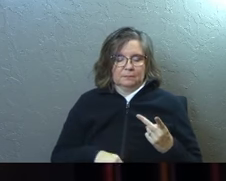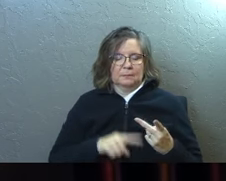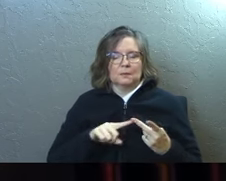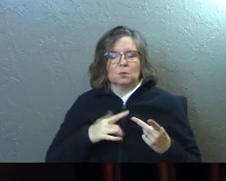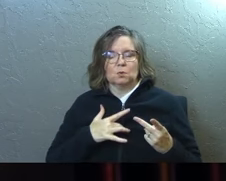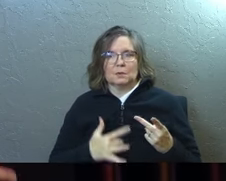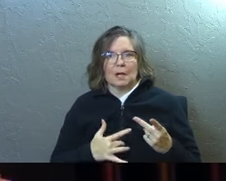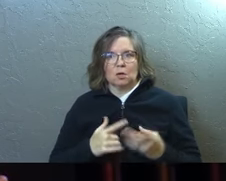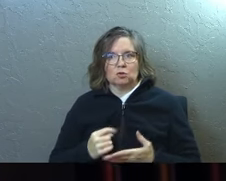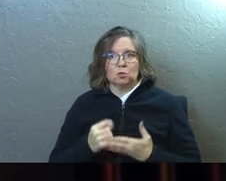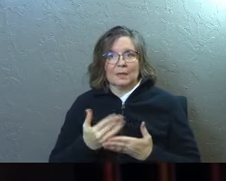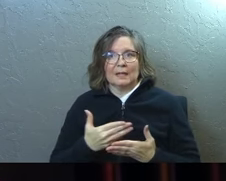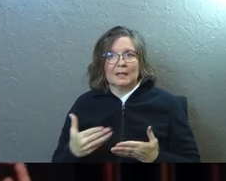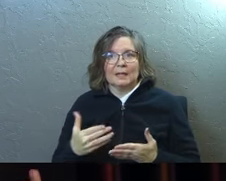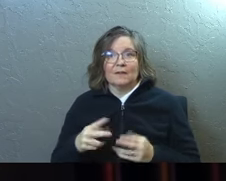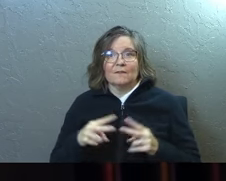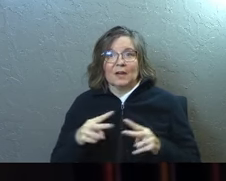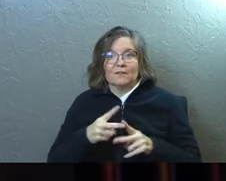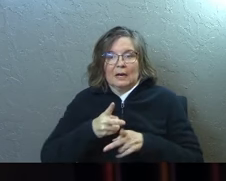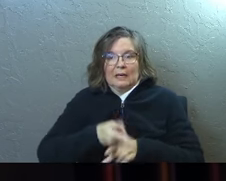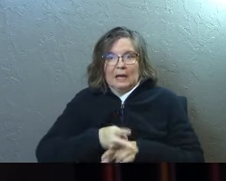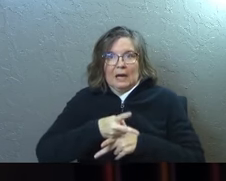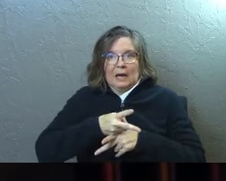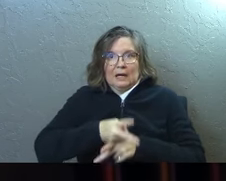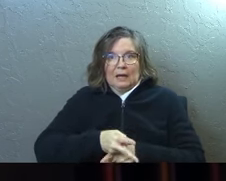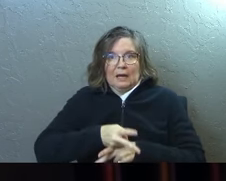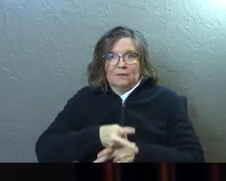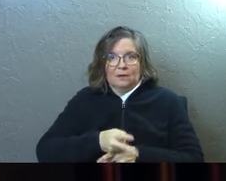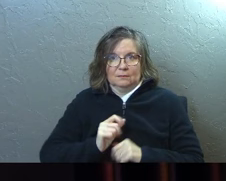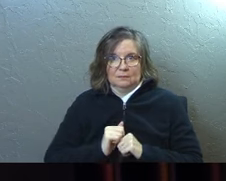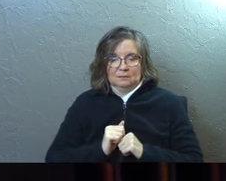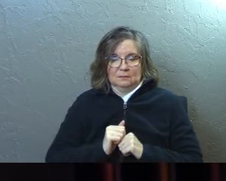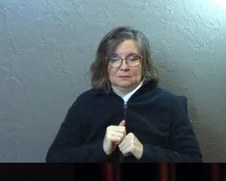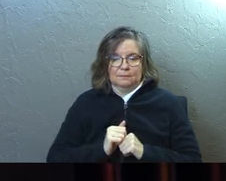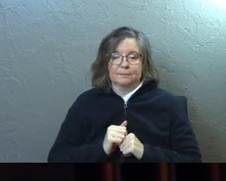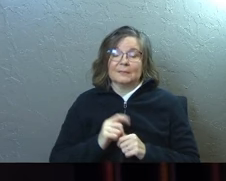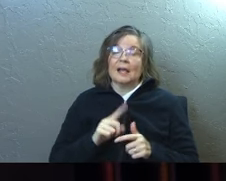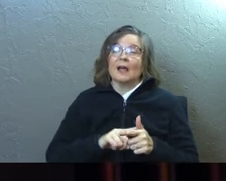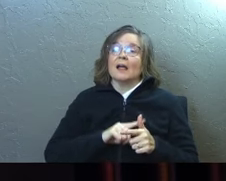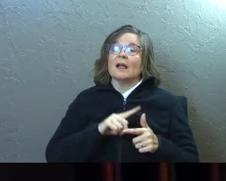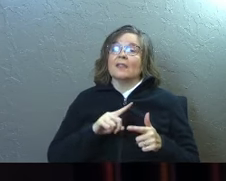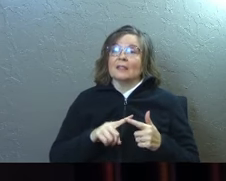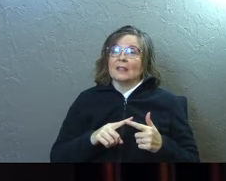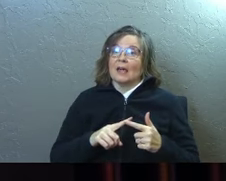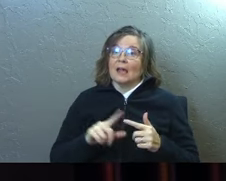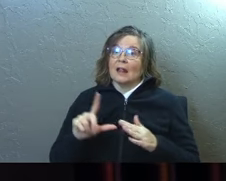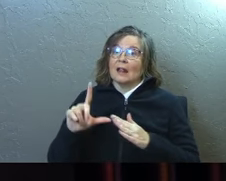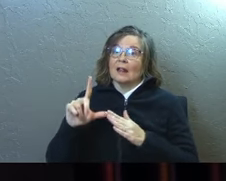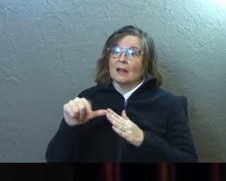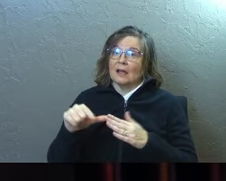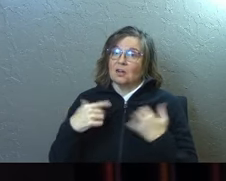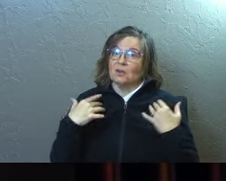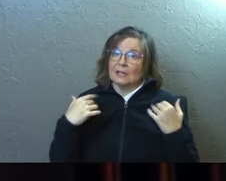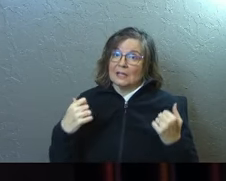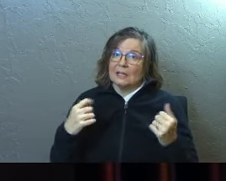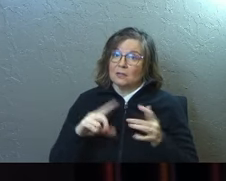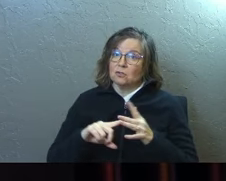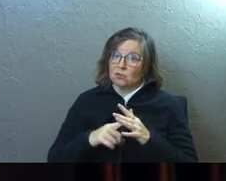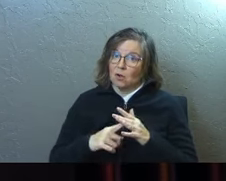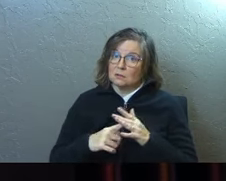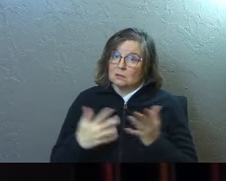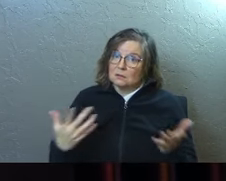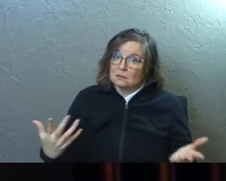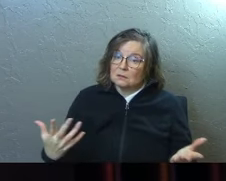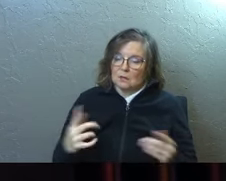tend to treat the thing very, very carefully. And then healing starts. Yes. Healing